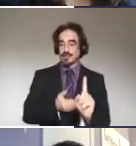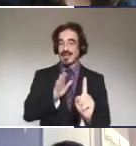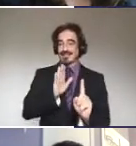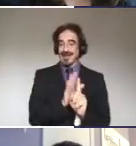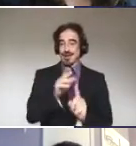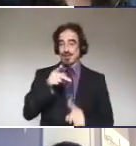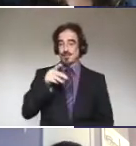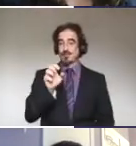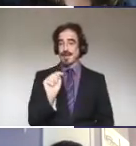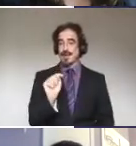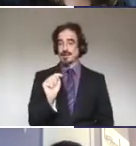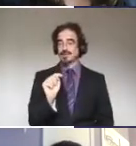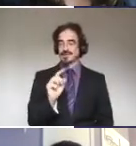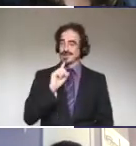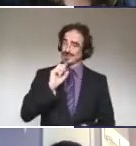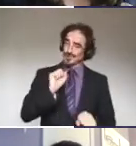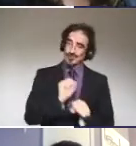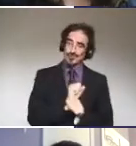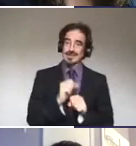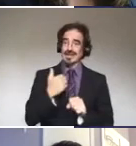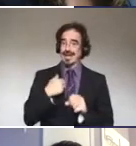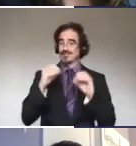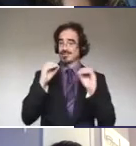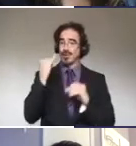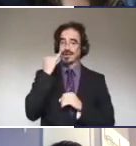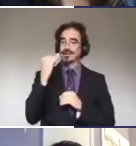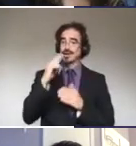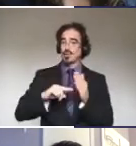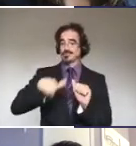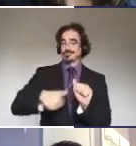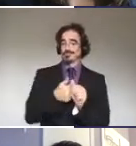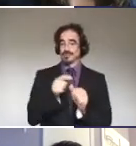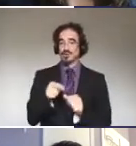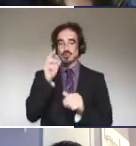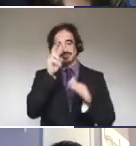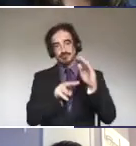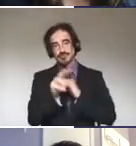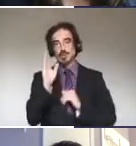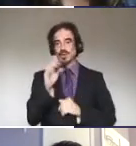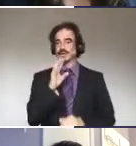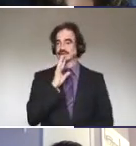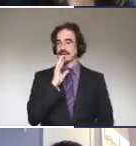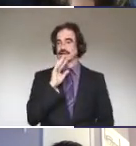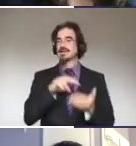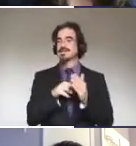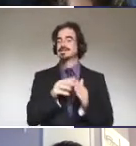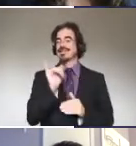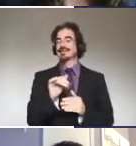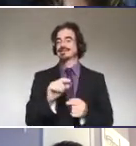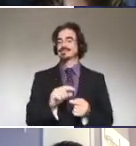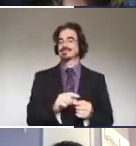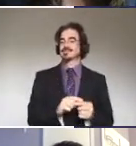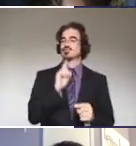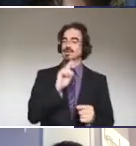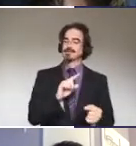they really have no basis to know what you're going to say. So it puts them at a disadvantage. Some of the